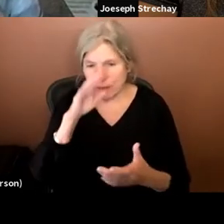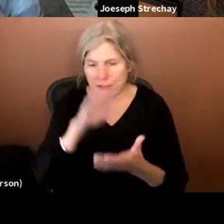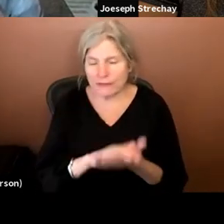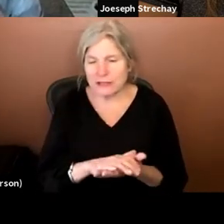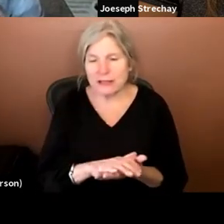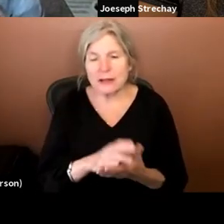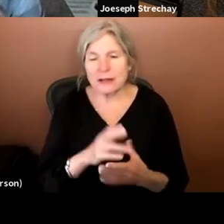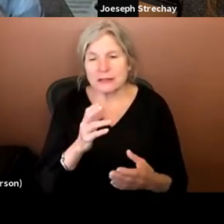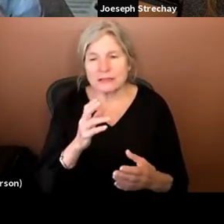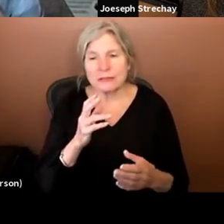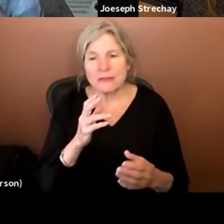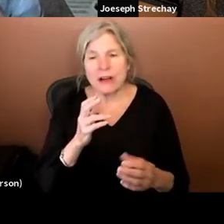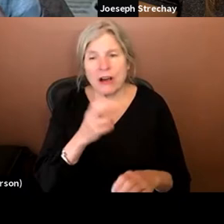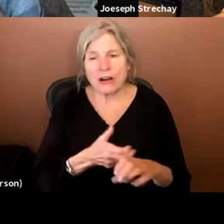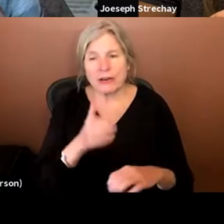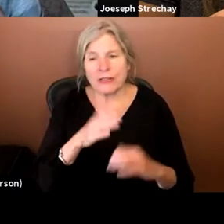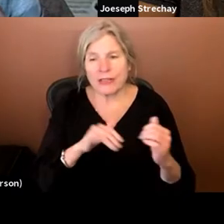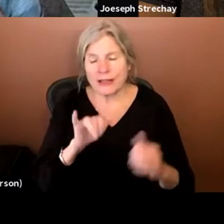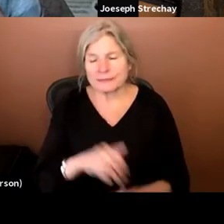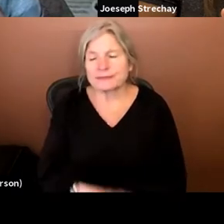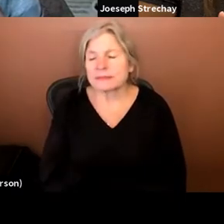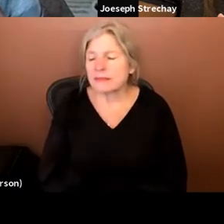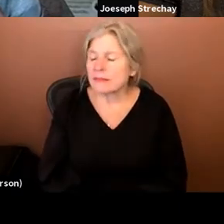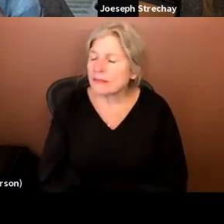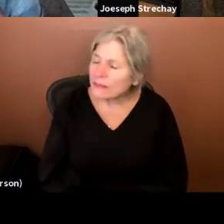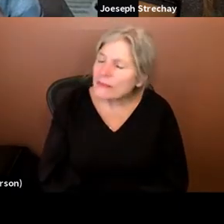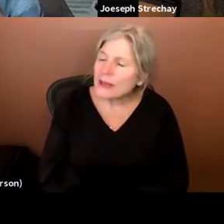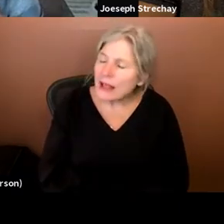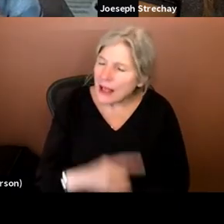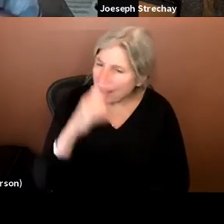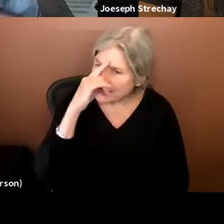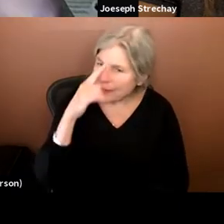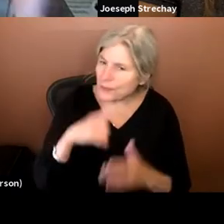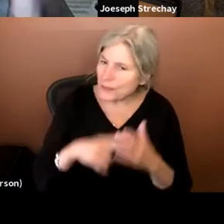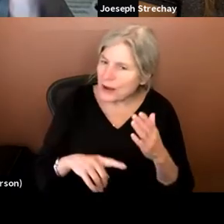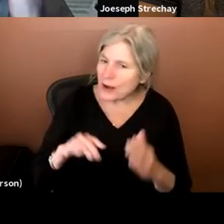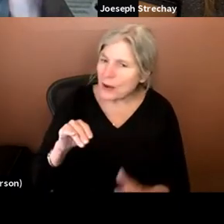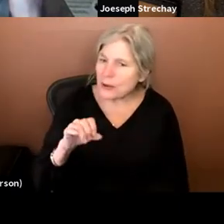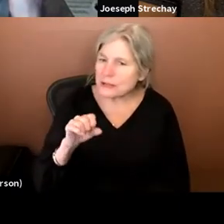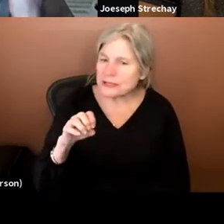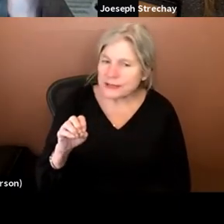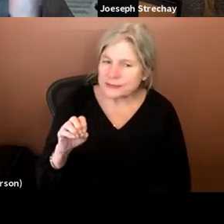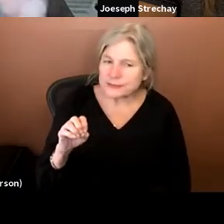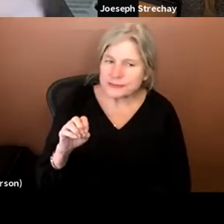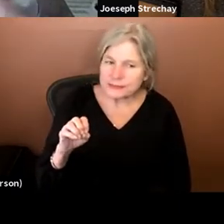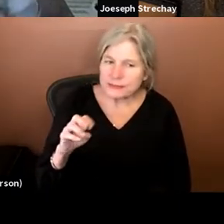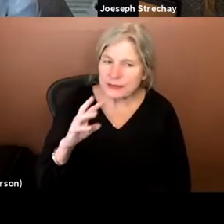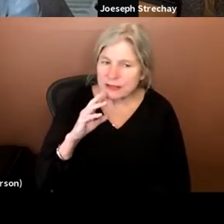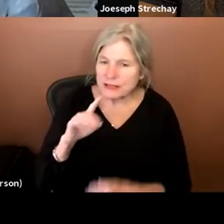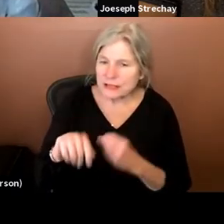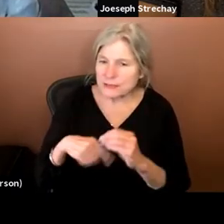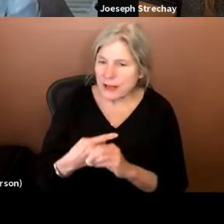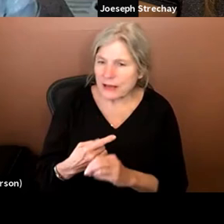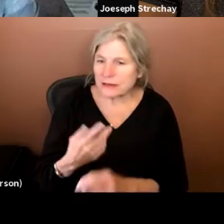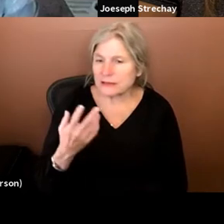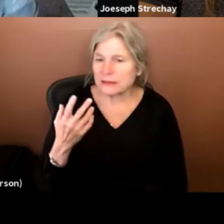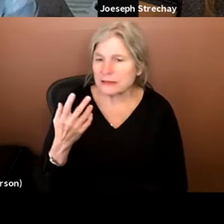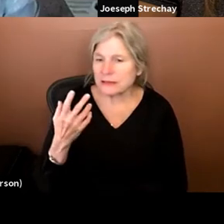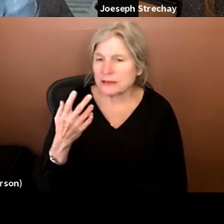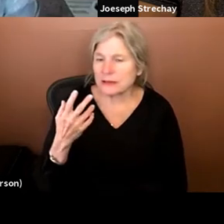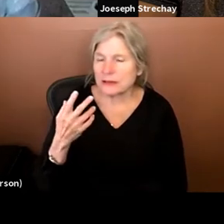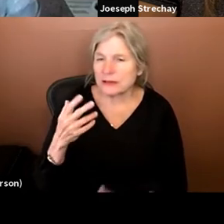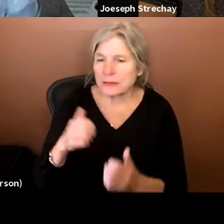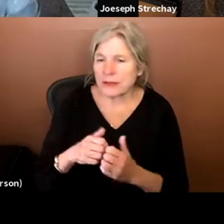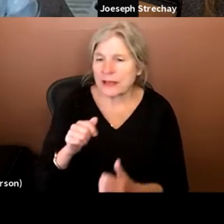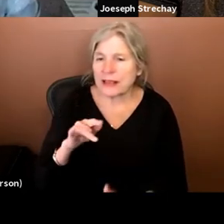little bit more difficult than that. I think, um, actually what Jose, uh, talks about with regards to Alicia Masters